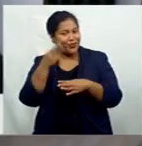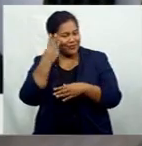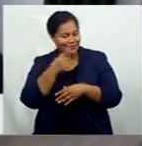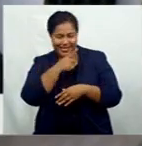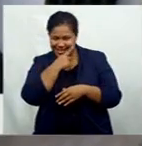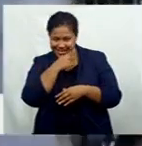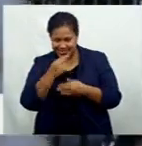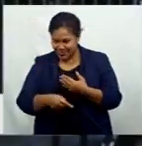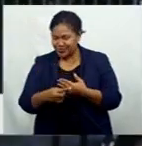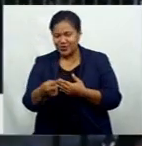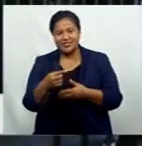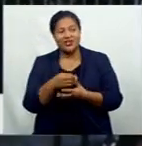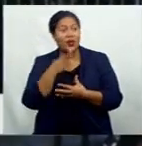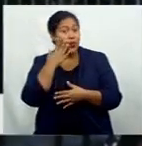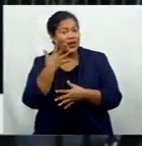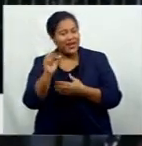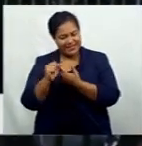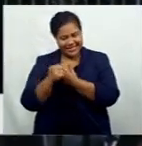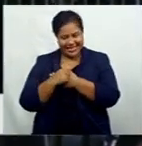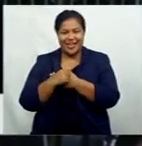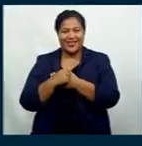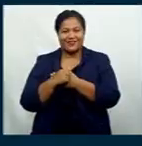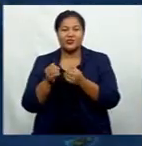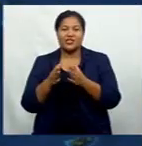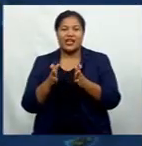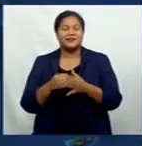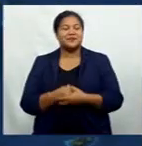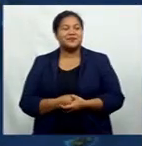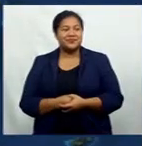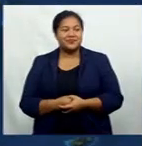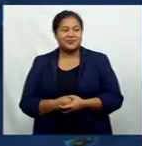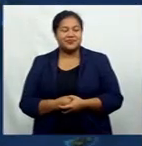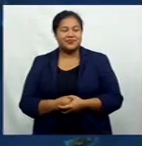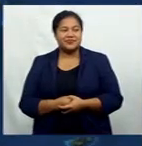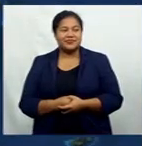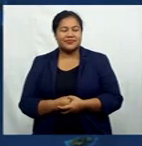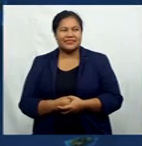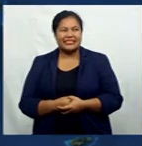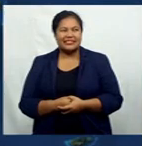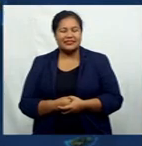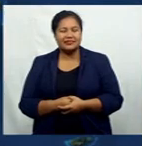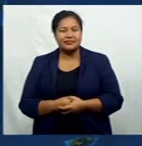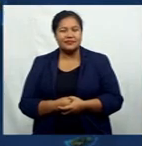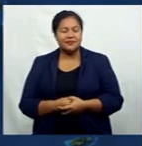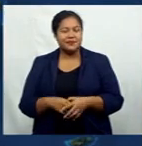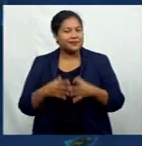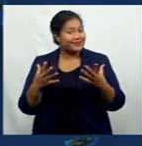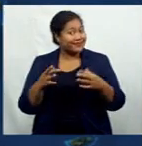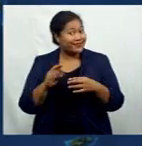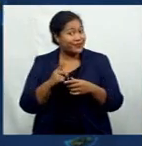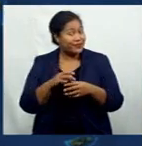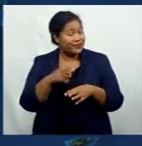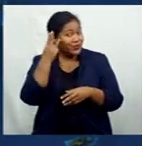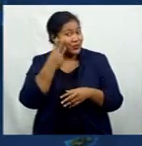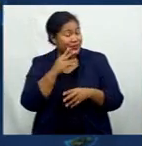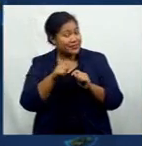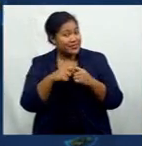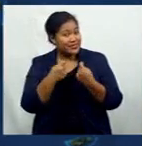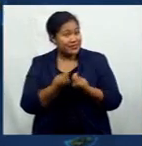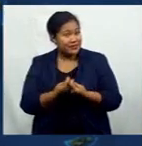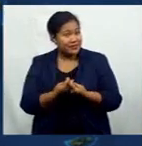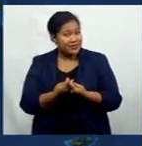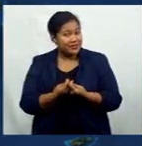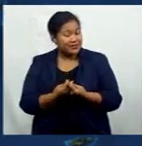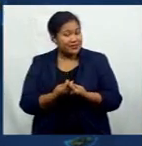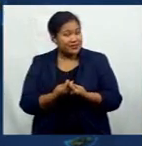up and running once it is safe to do so. The biggest group will come from the women's team. That's why we had